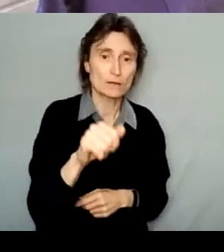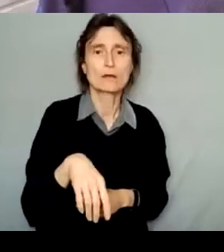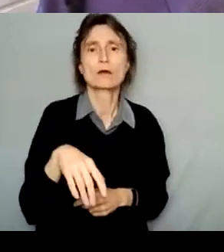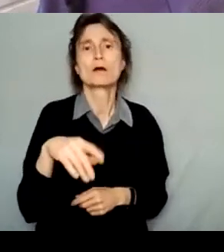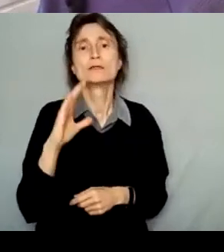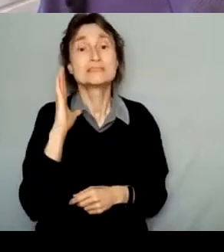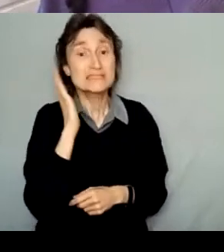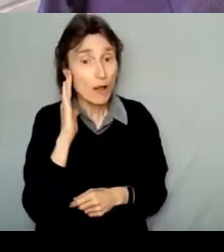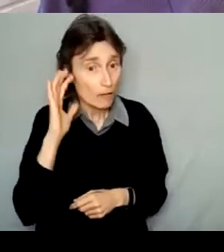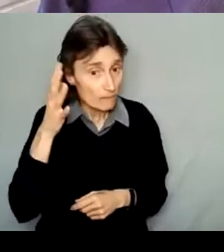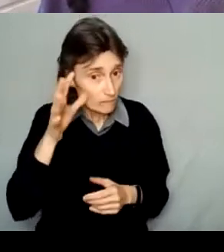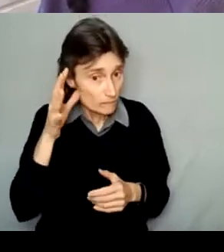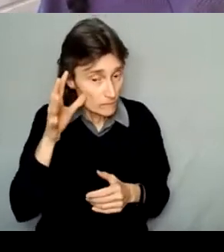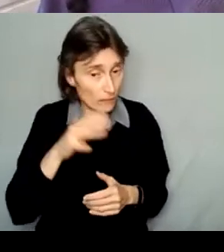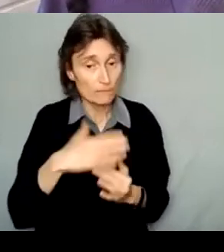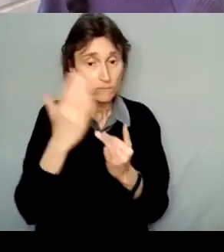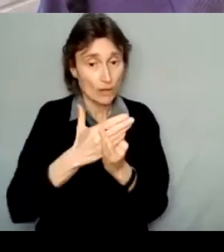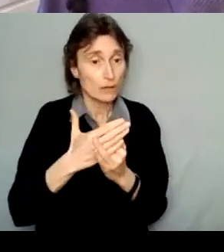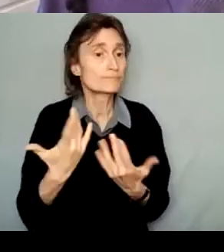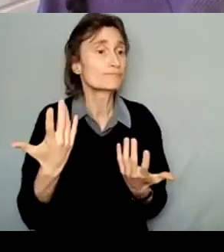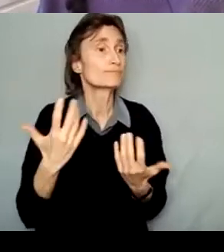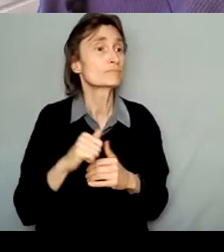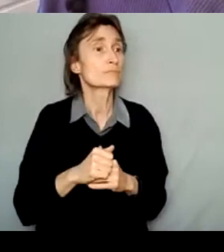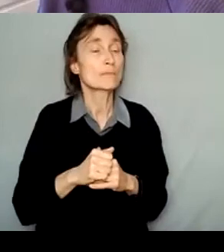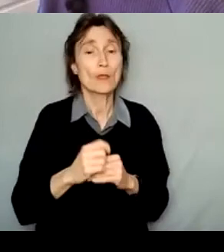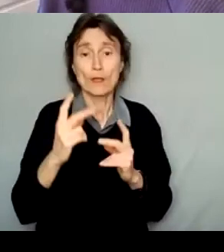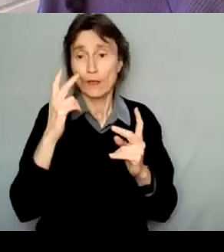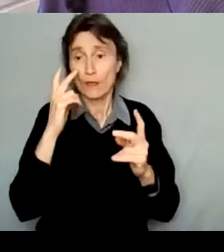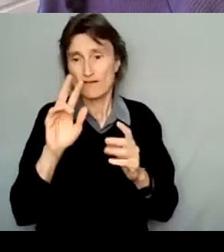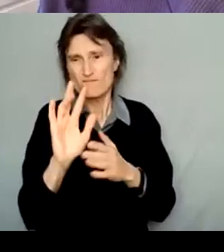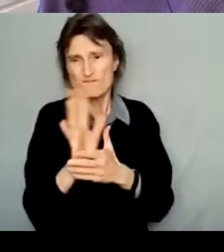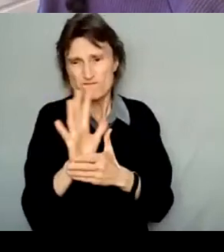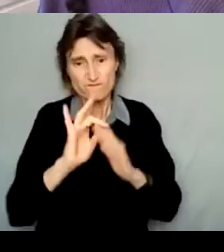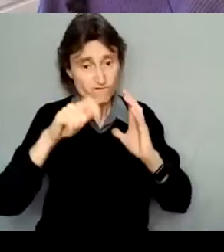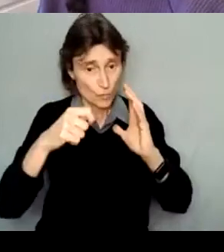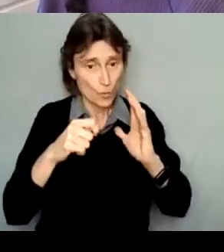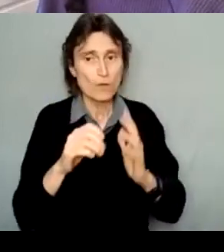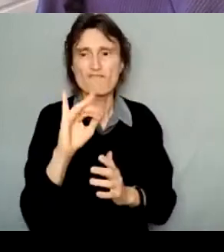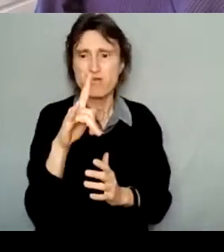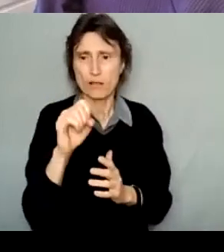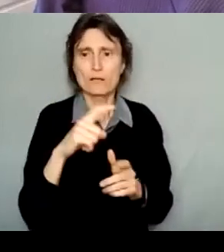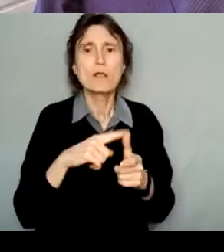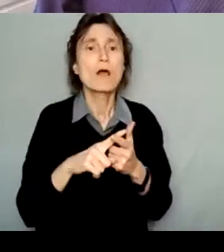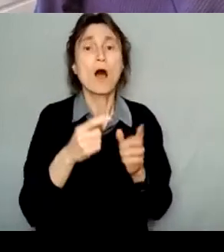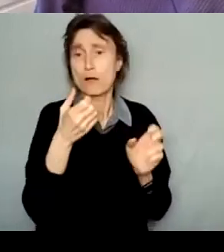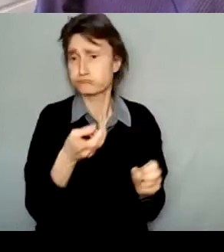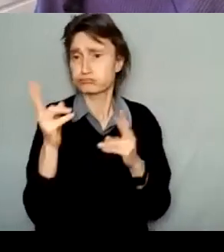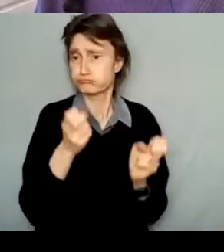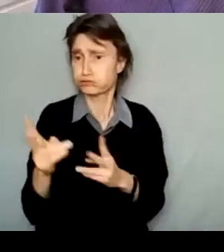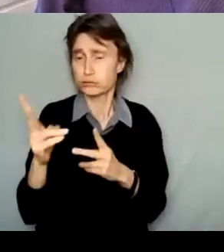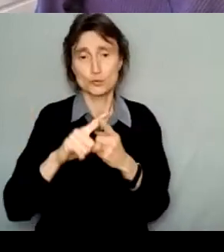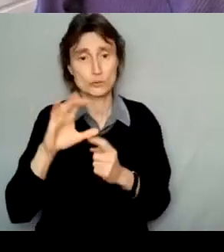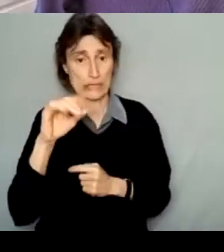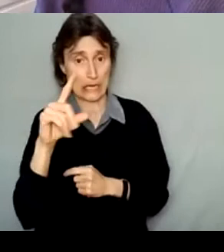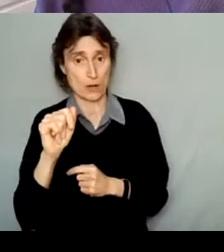into the grant application online. And there will also be room for PDF documents. The budget support items